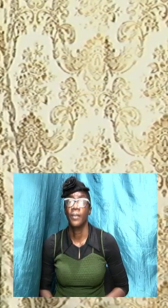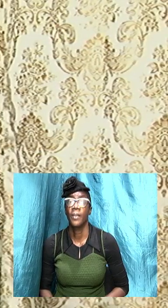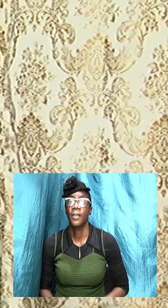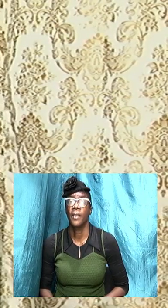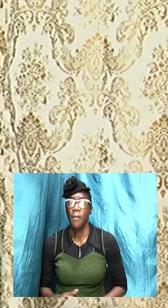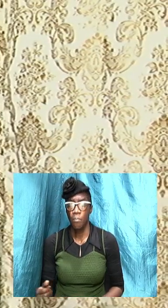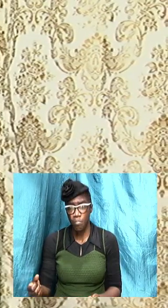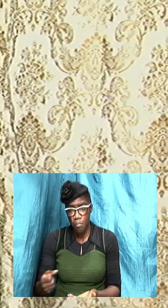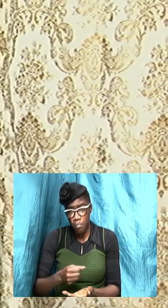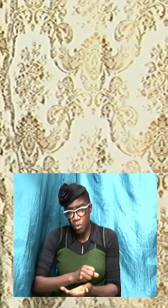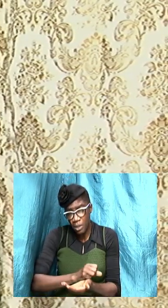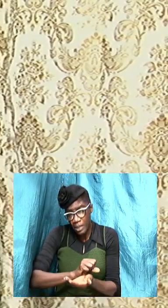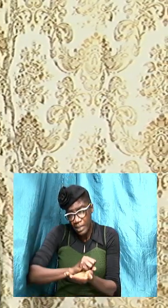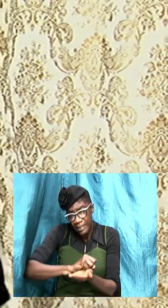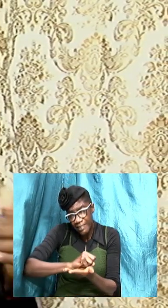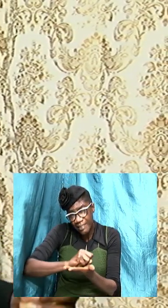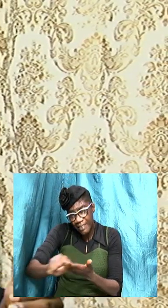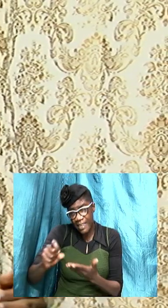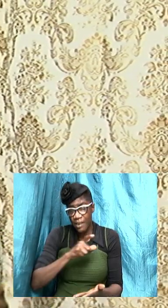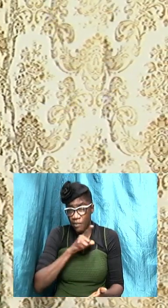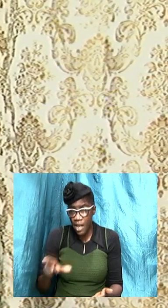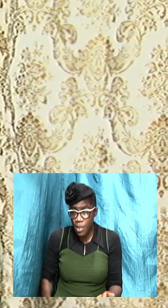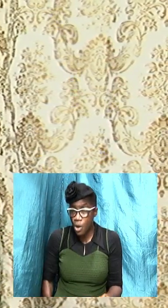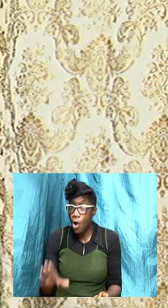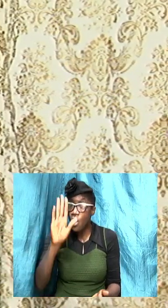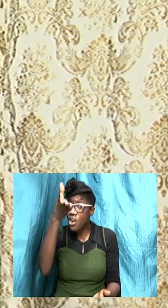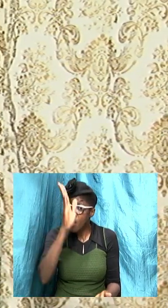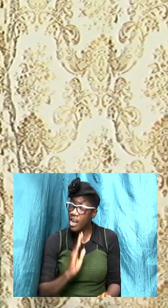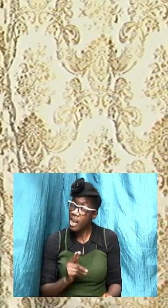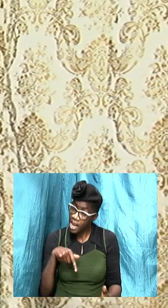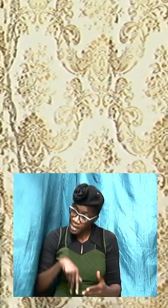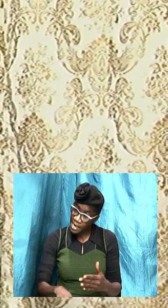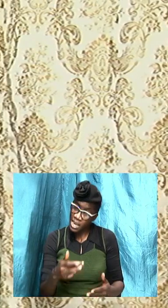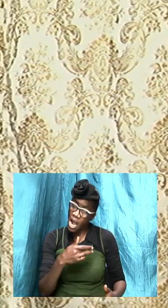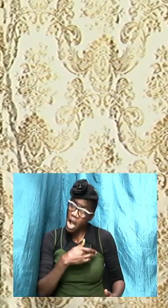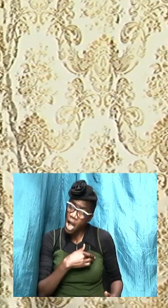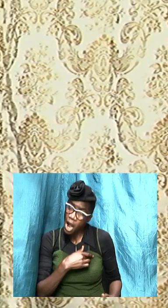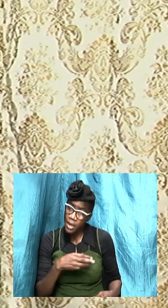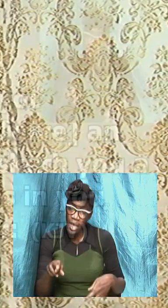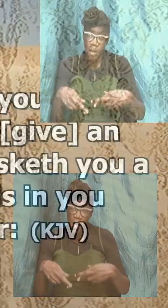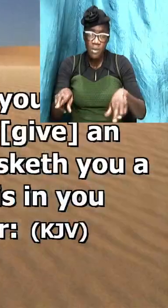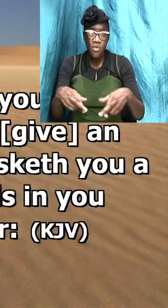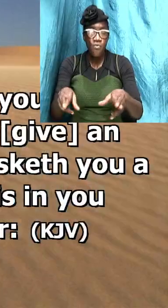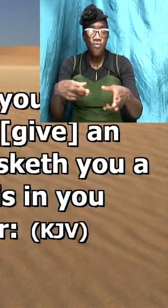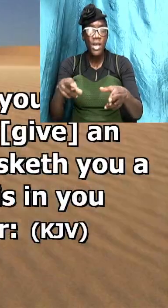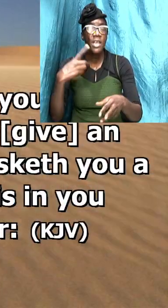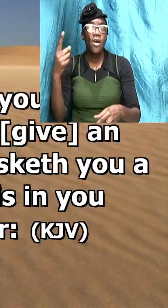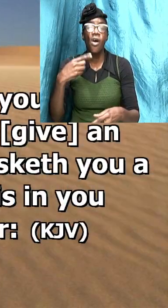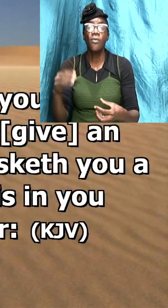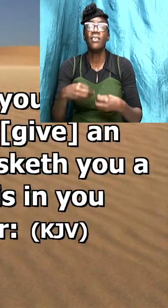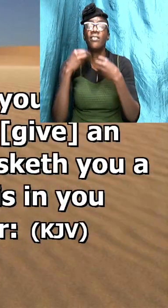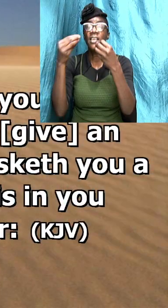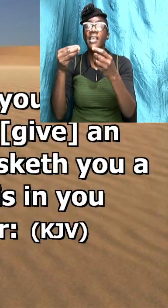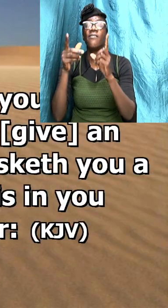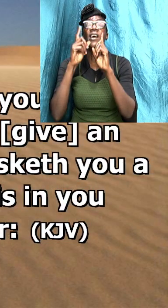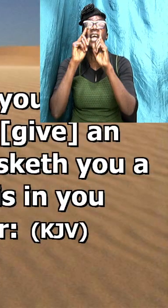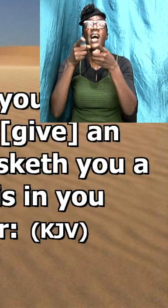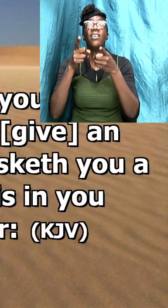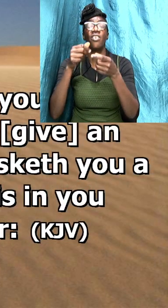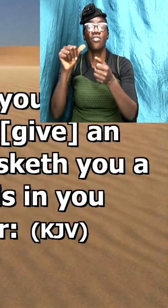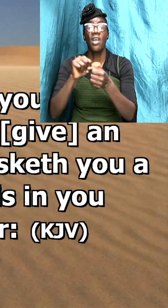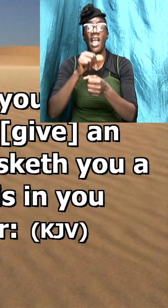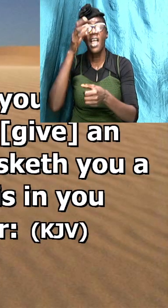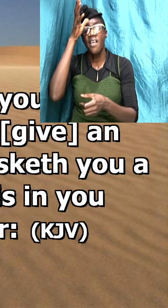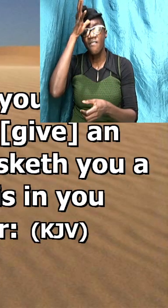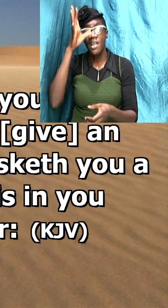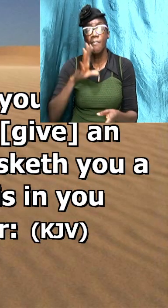sanctify the Lord your God in your hearts and be ready always to give an answer to every